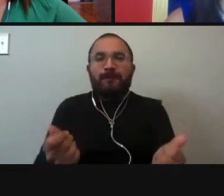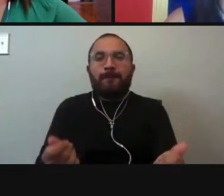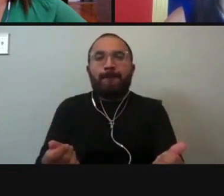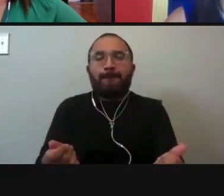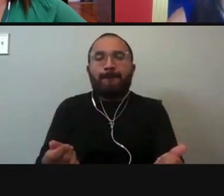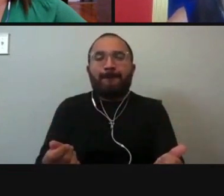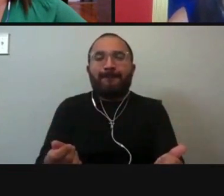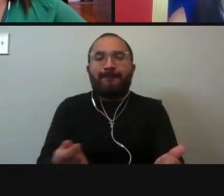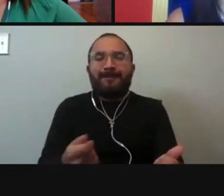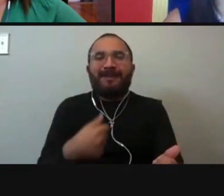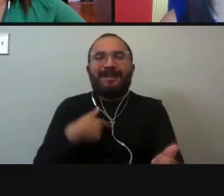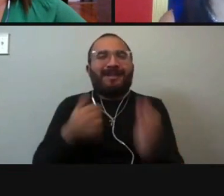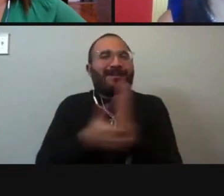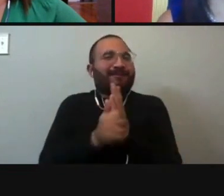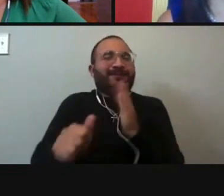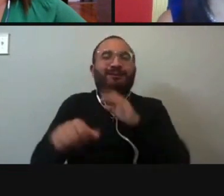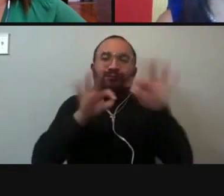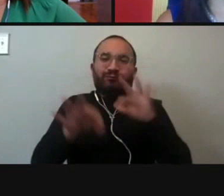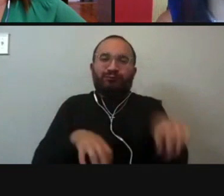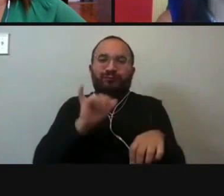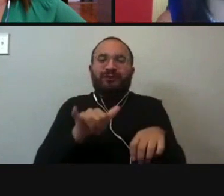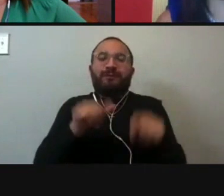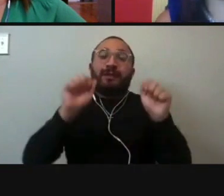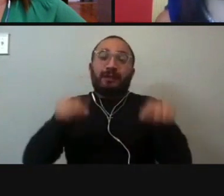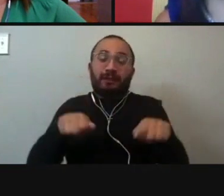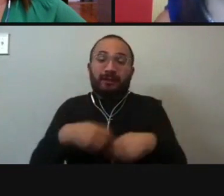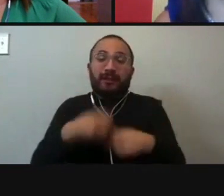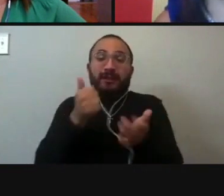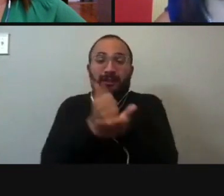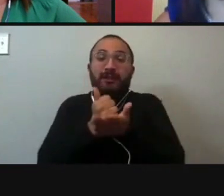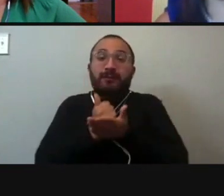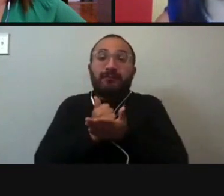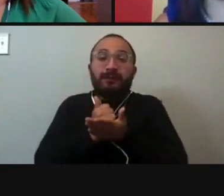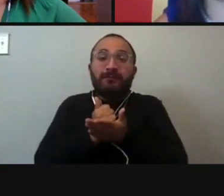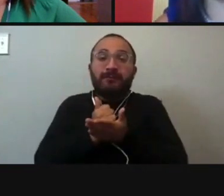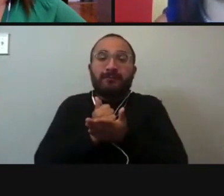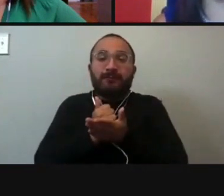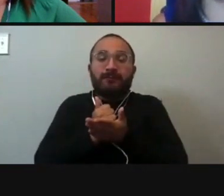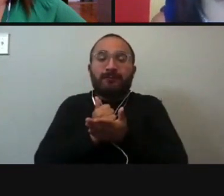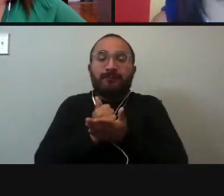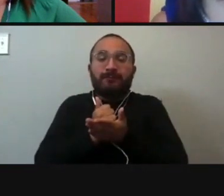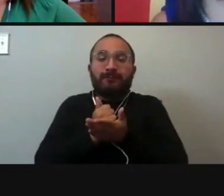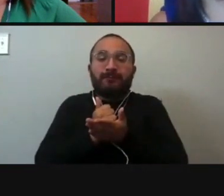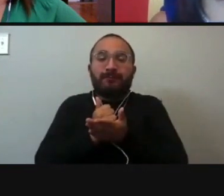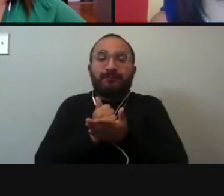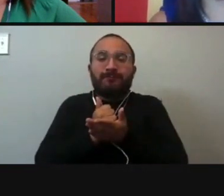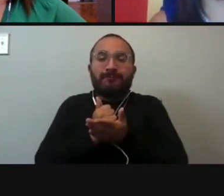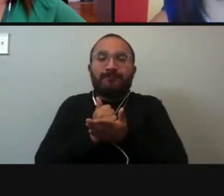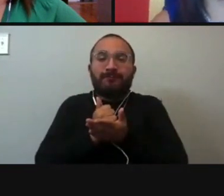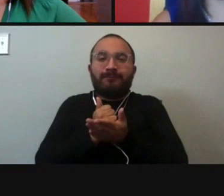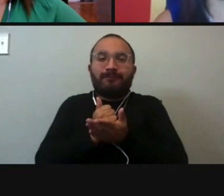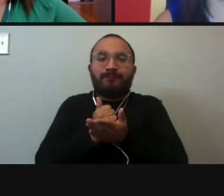to talk about it. And I'll need perhaps people like y'all to help me with this. Cause, um, we have, um, this